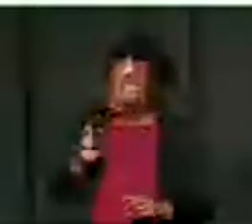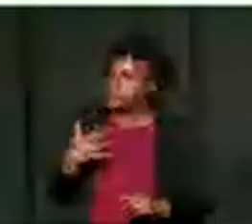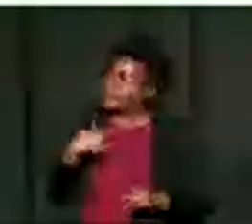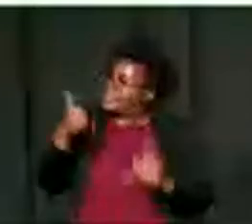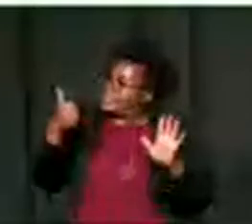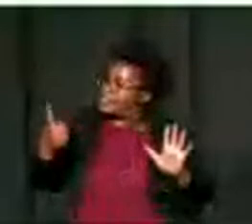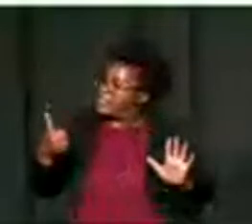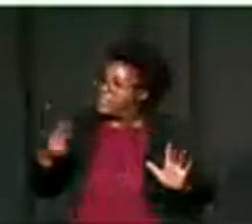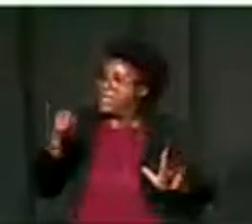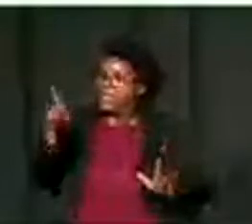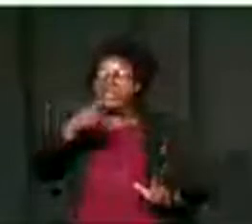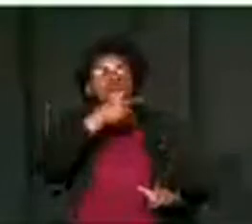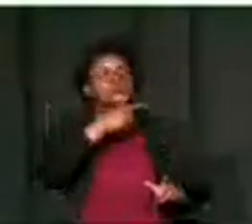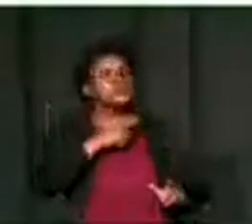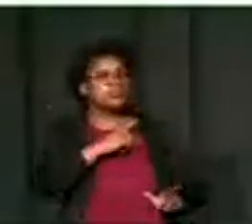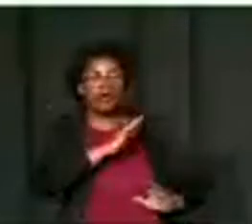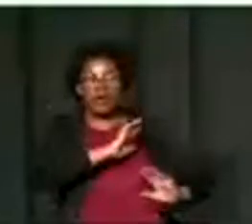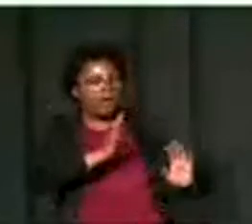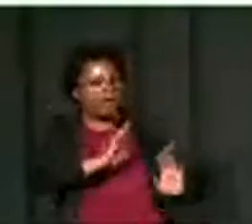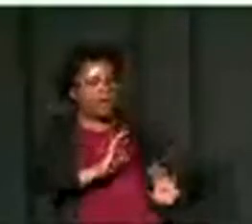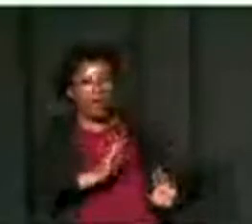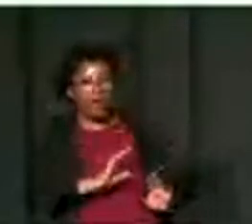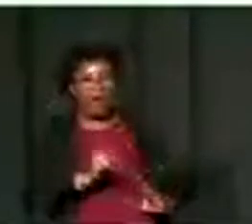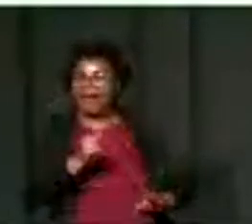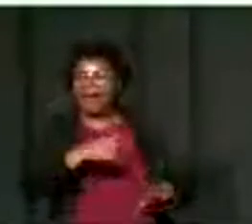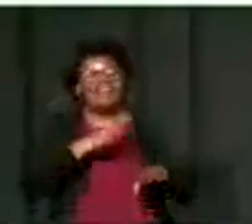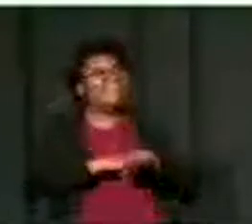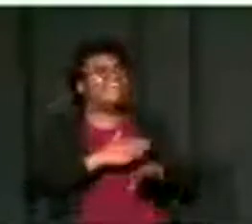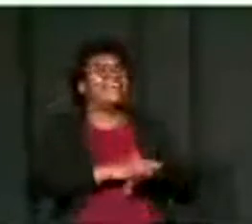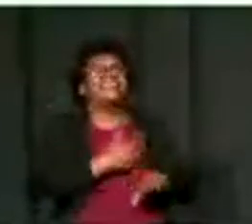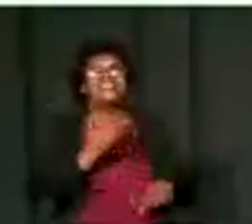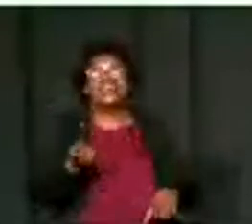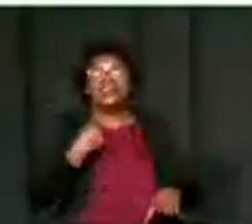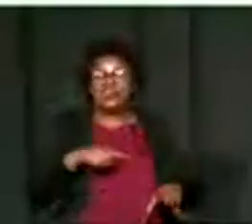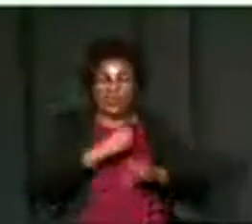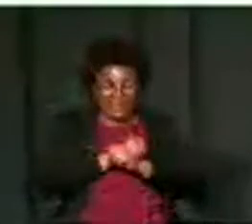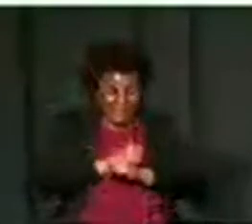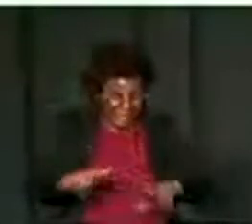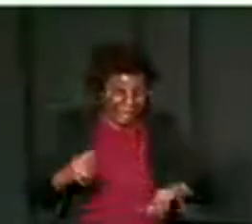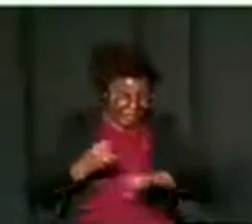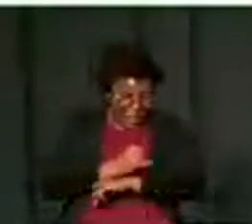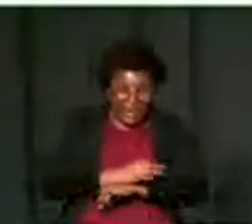Emphasizing the early childhood development program, which has really made their system solid.